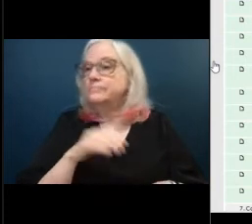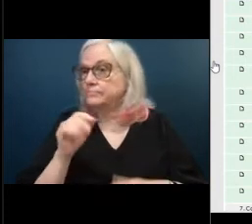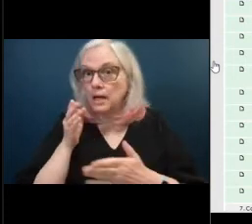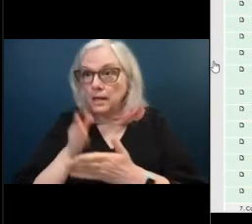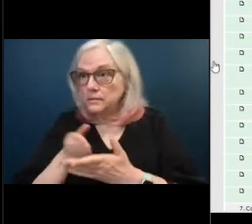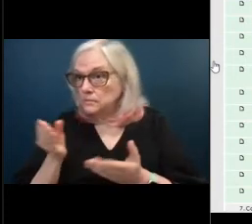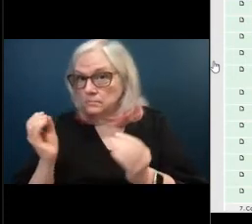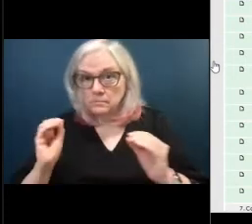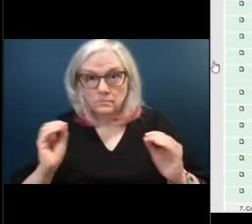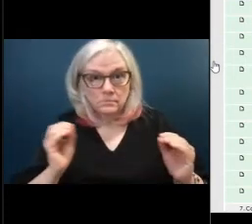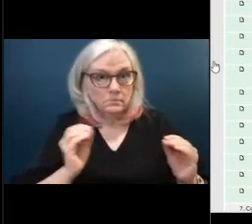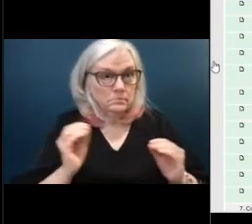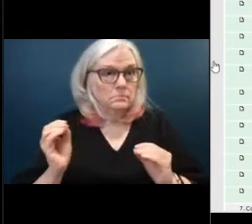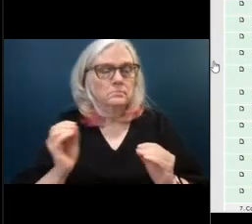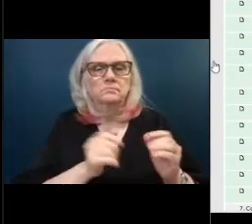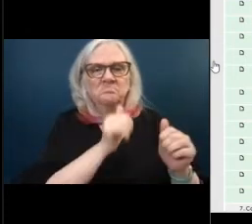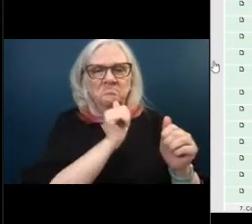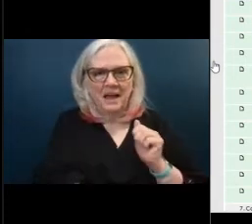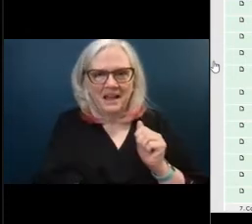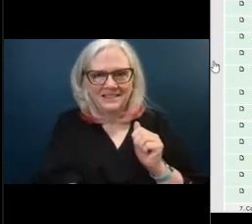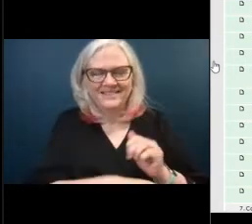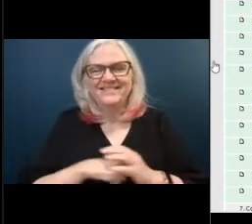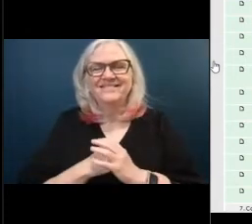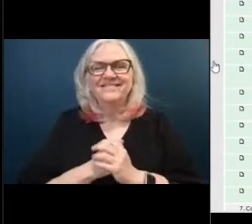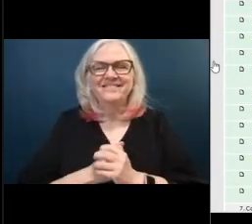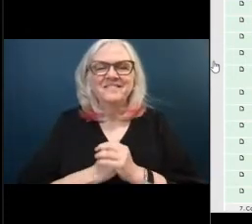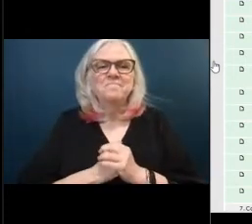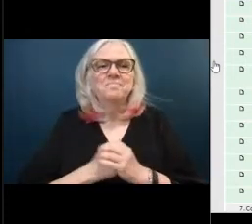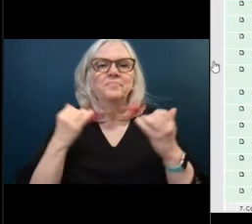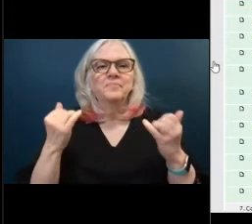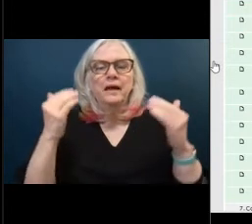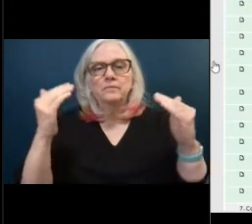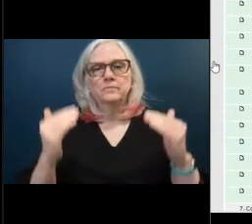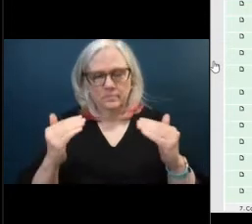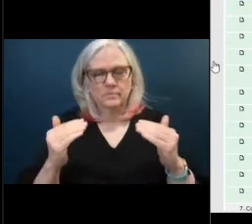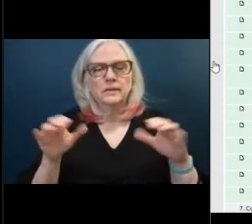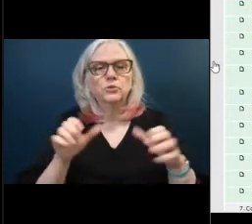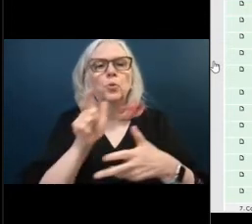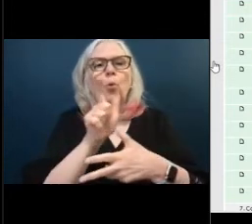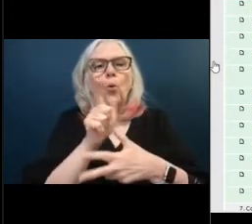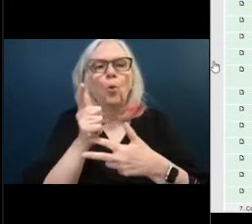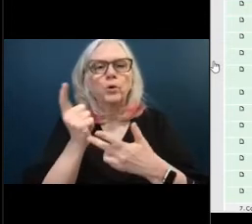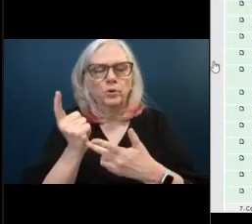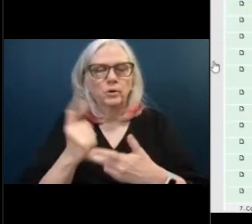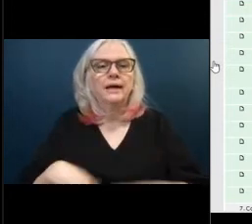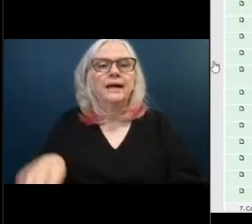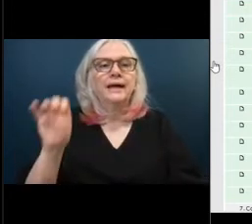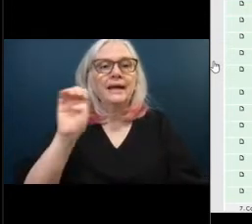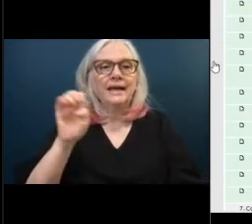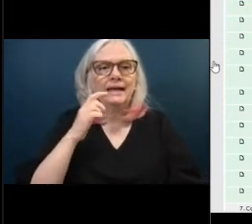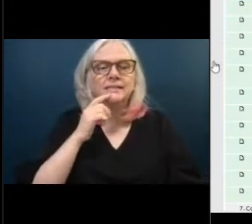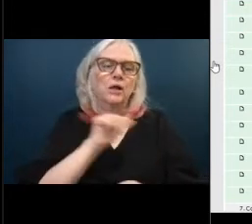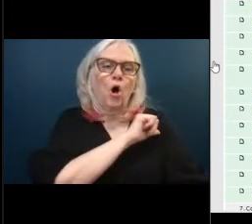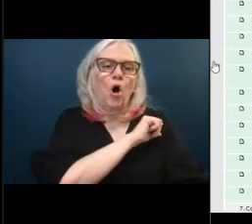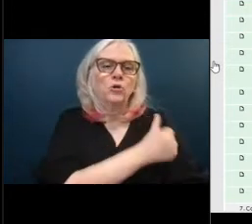no the ayes have it motion passes unanimously let's address them in order so item e reads authorize the finance department to